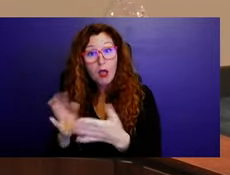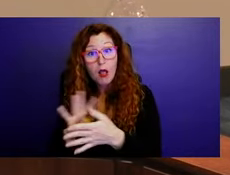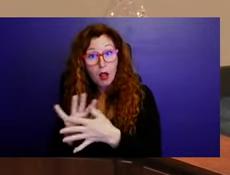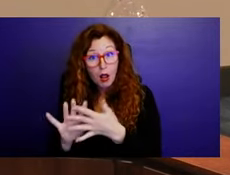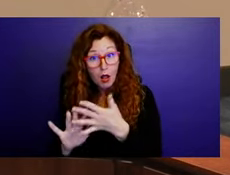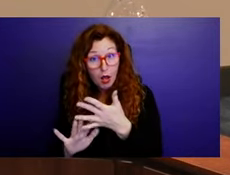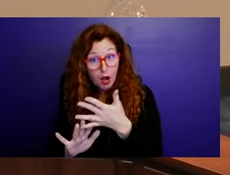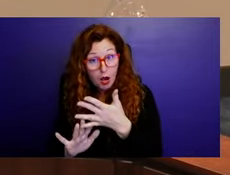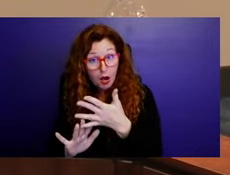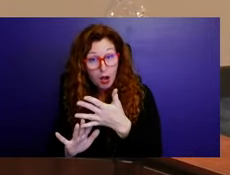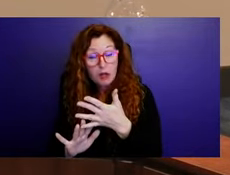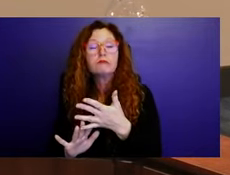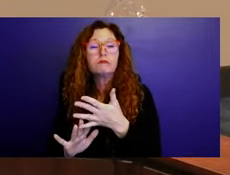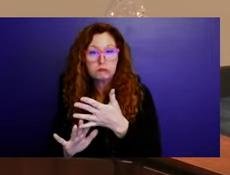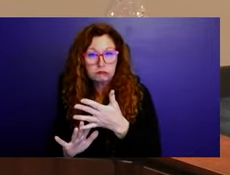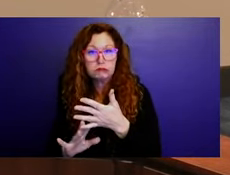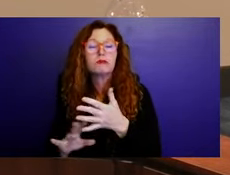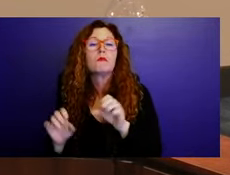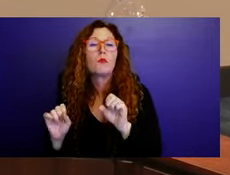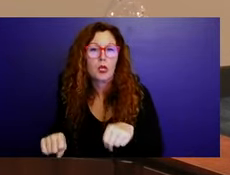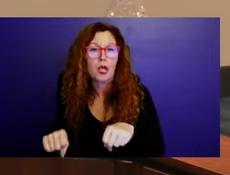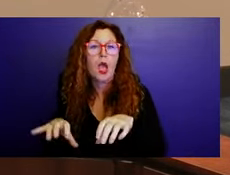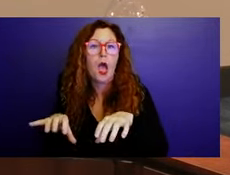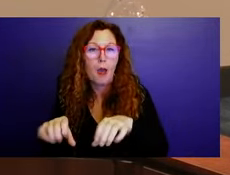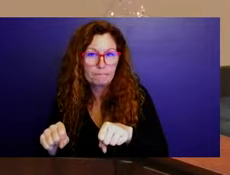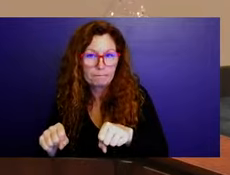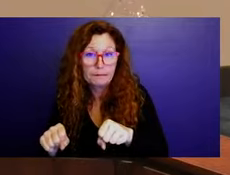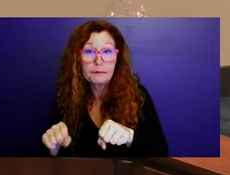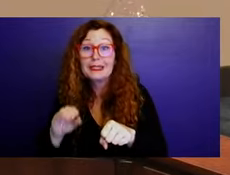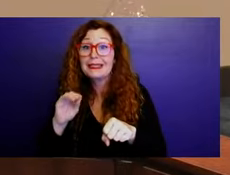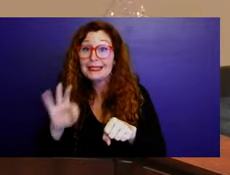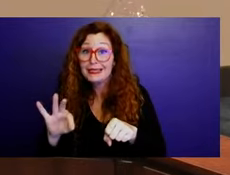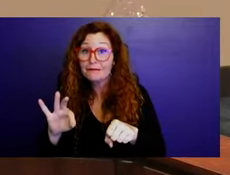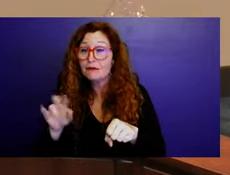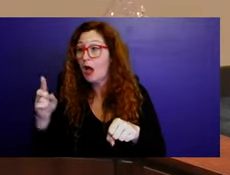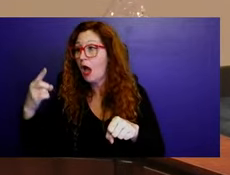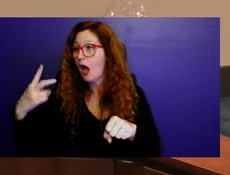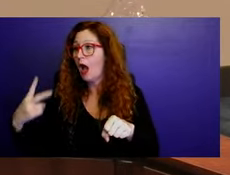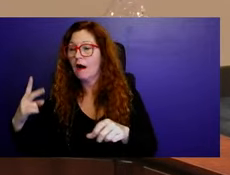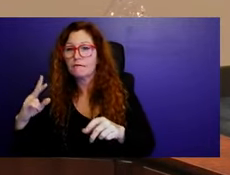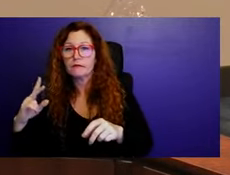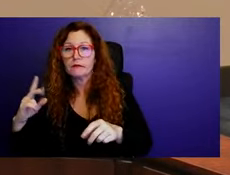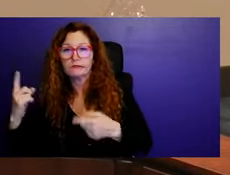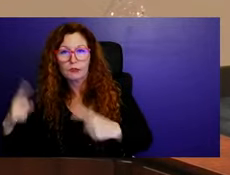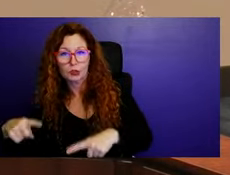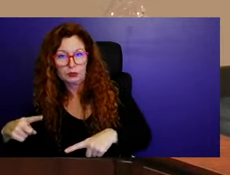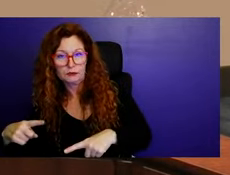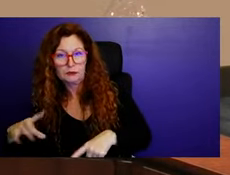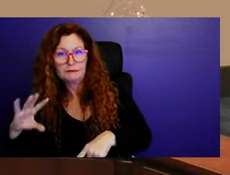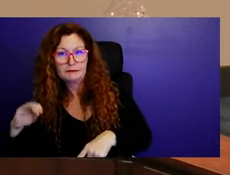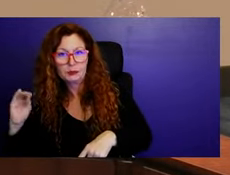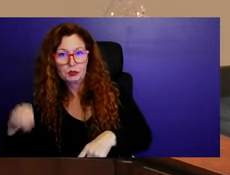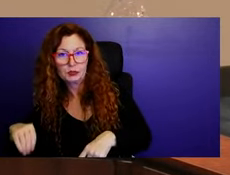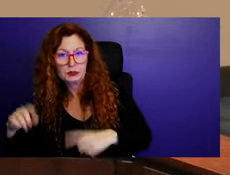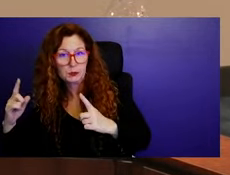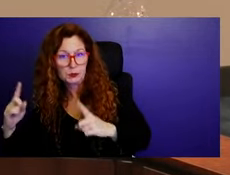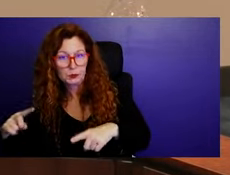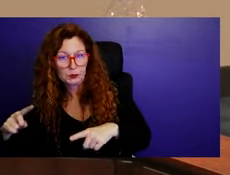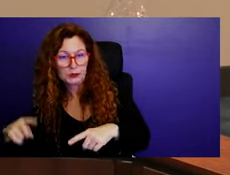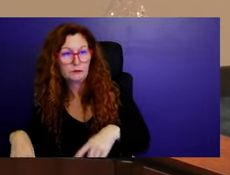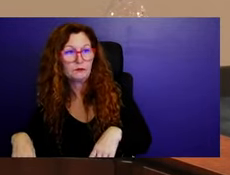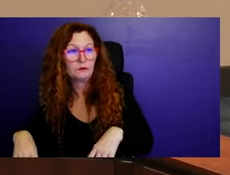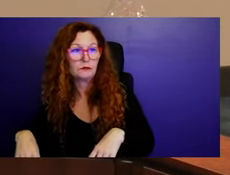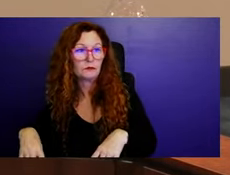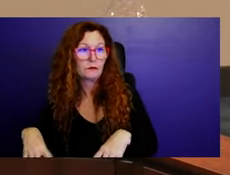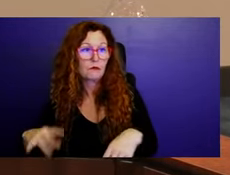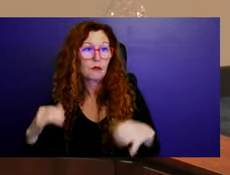of that ISBA. We have consent currently for a certain percentage under voluntary. If we annex